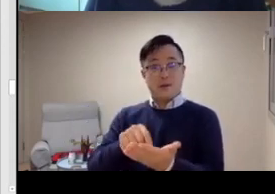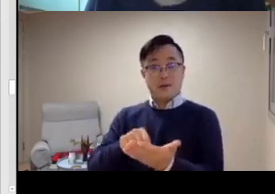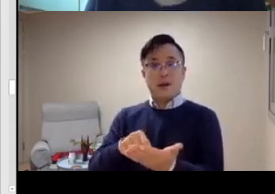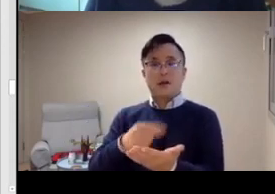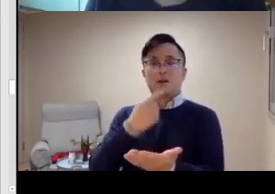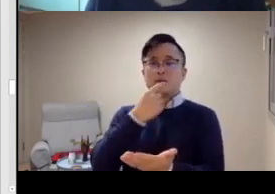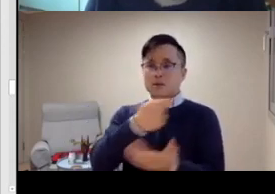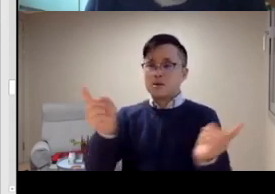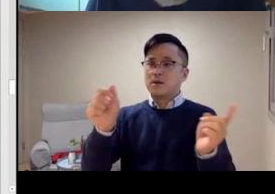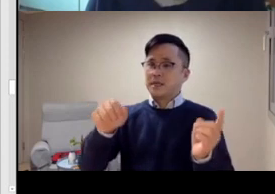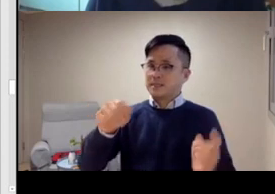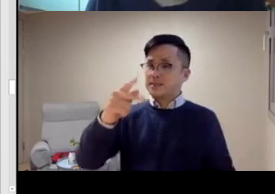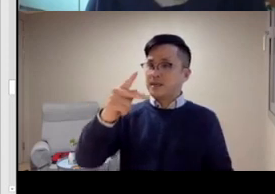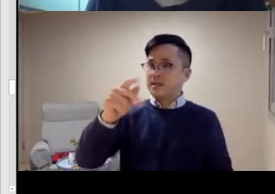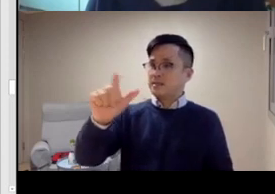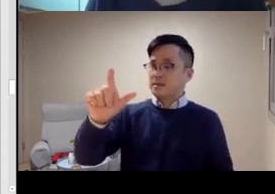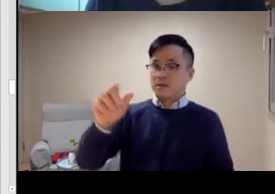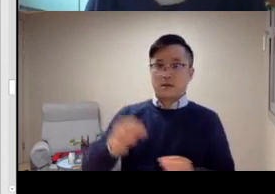of the deaf culture.